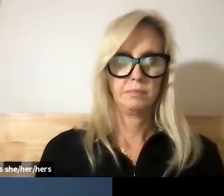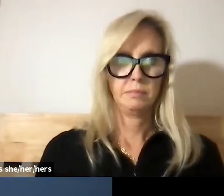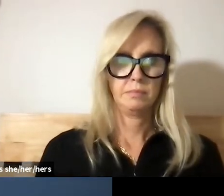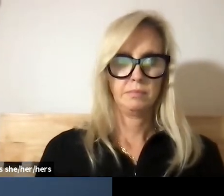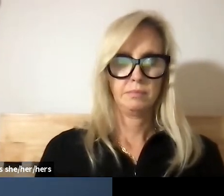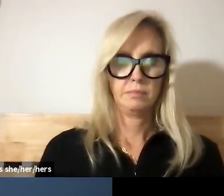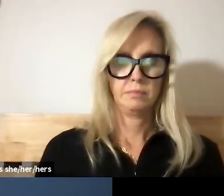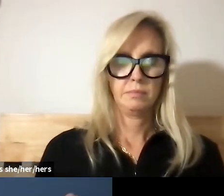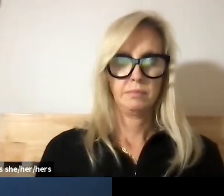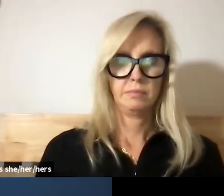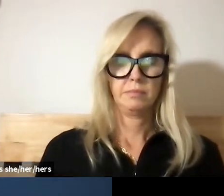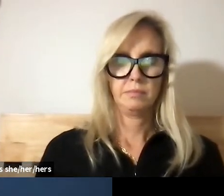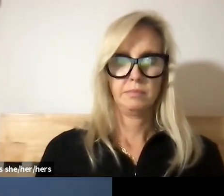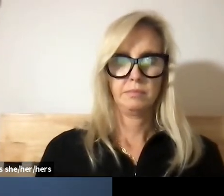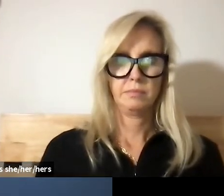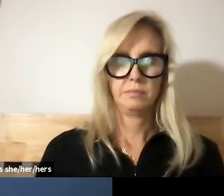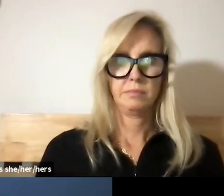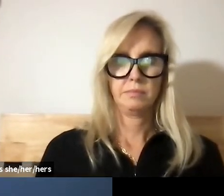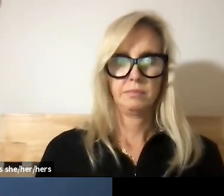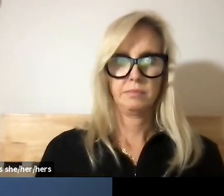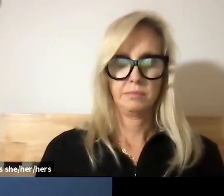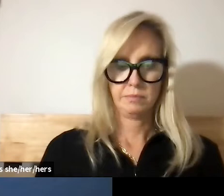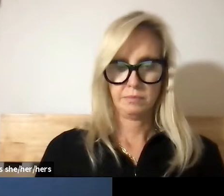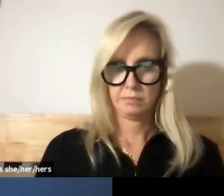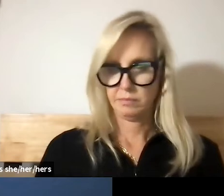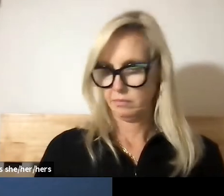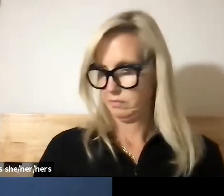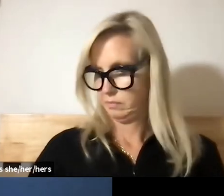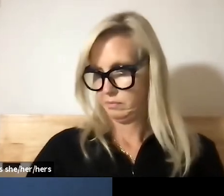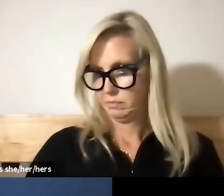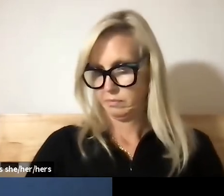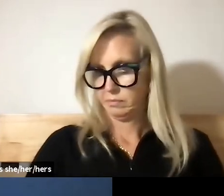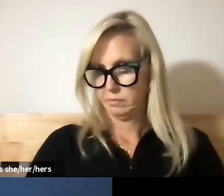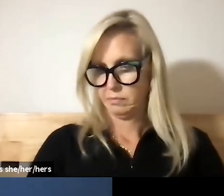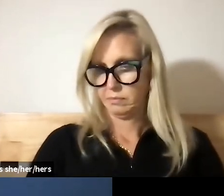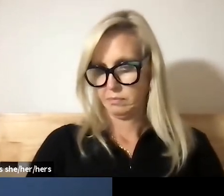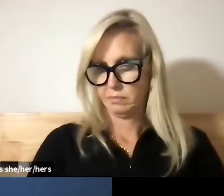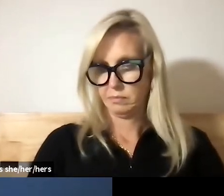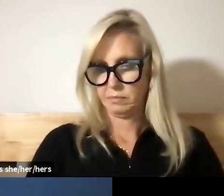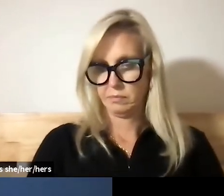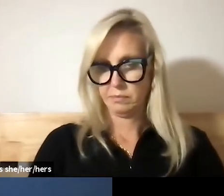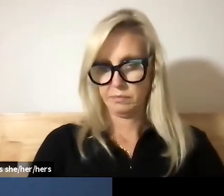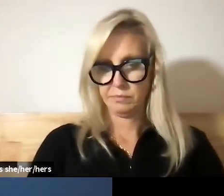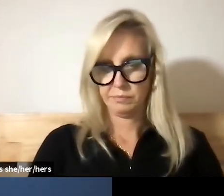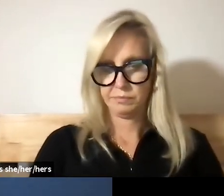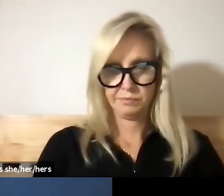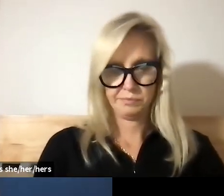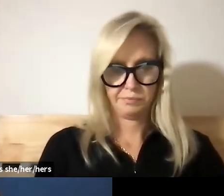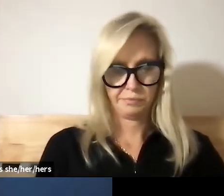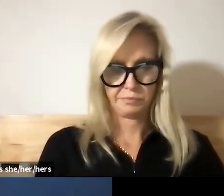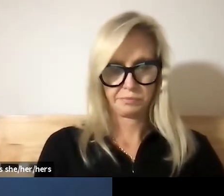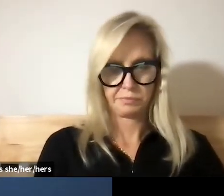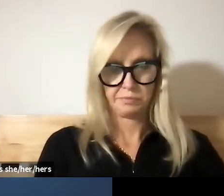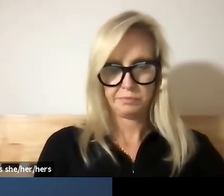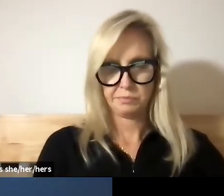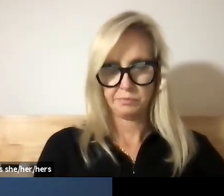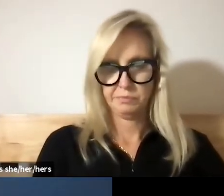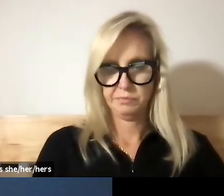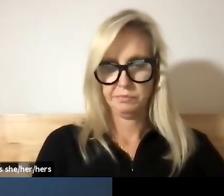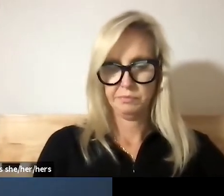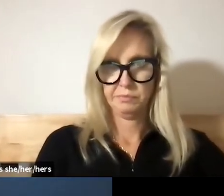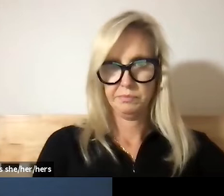for the clarification board members since one and board member alvarez who will be here shortly thank you for that um